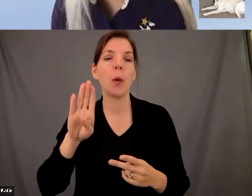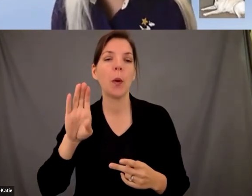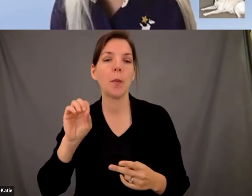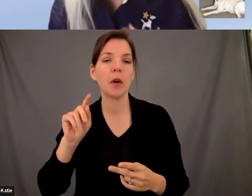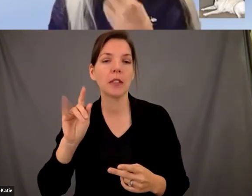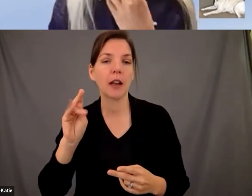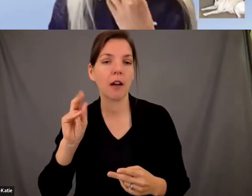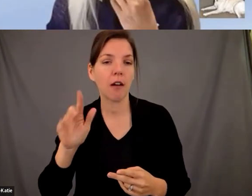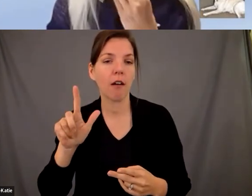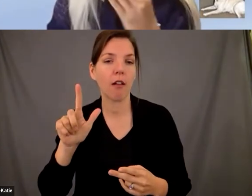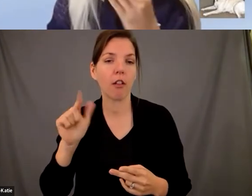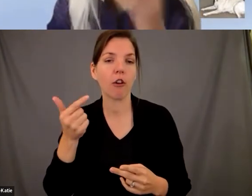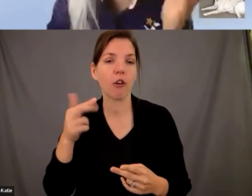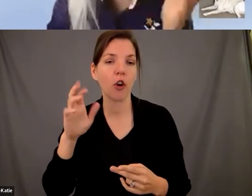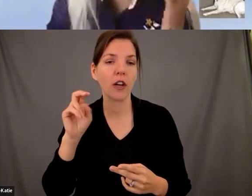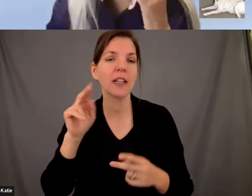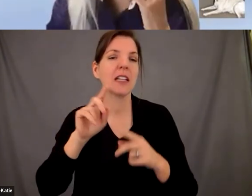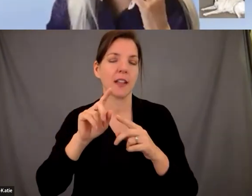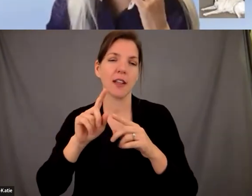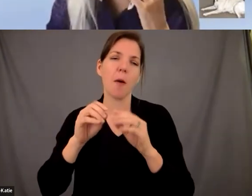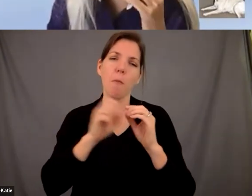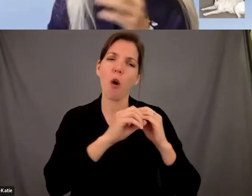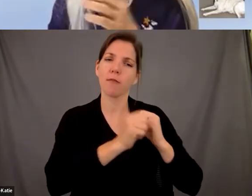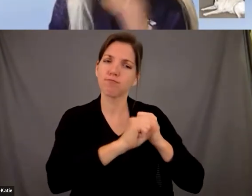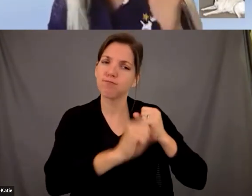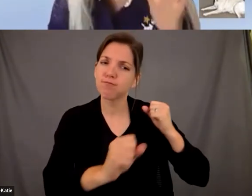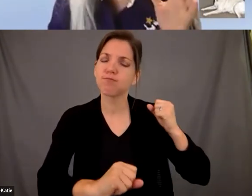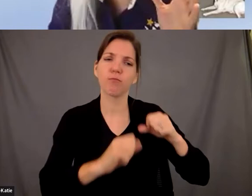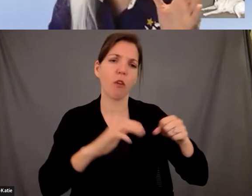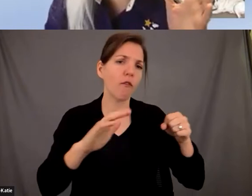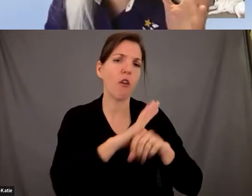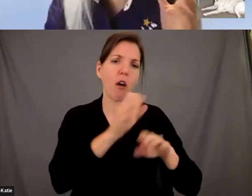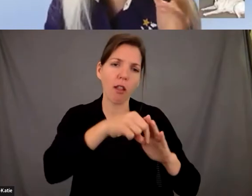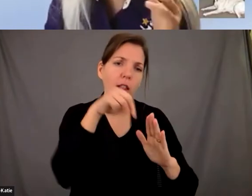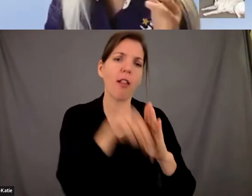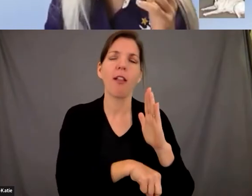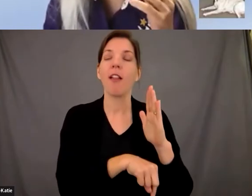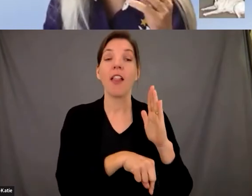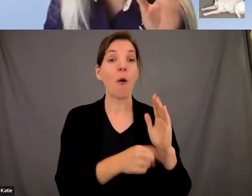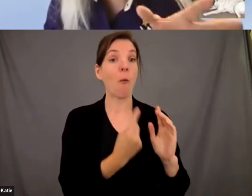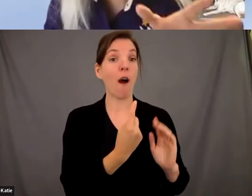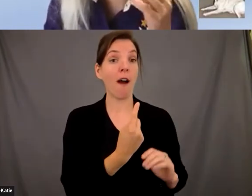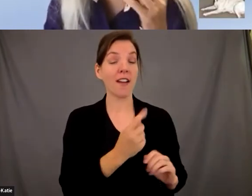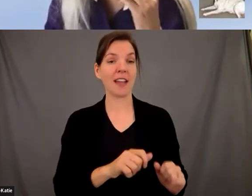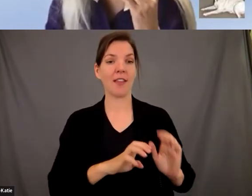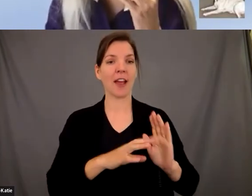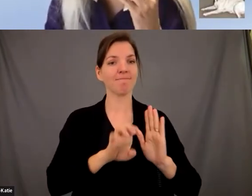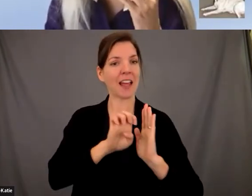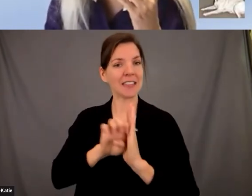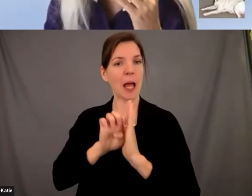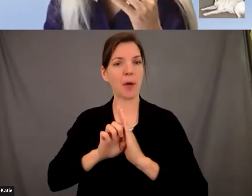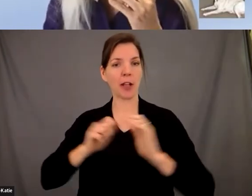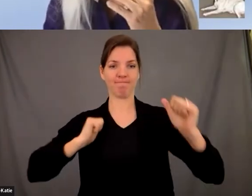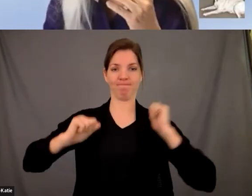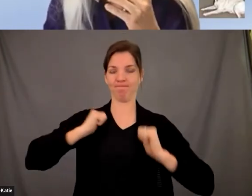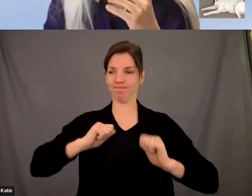of different places um longer versions of this where we do role playing which is kind of fun but but um this is kind of a short version